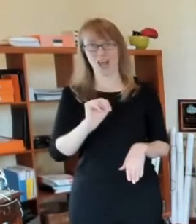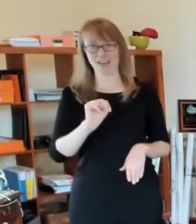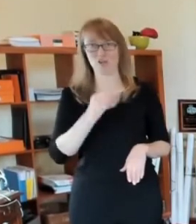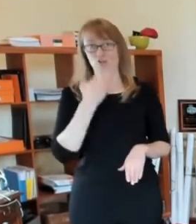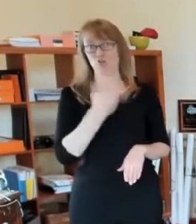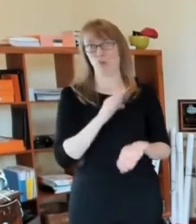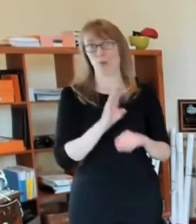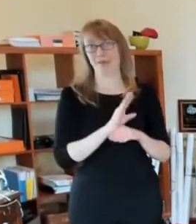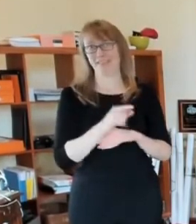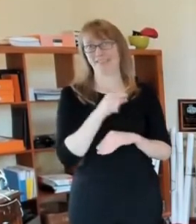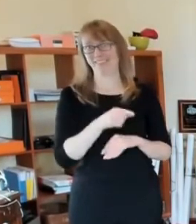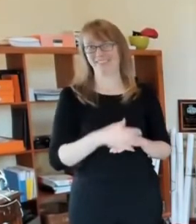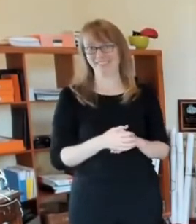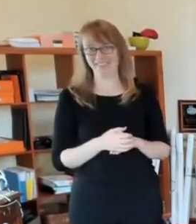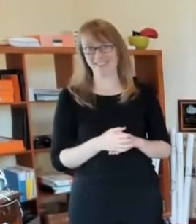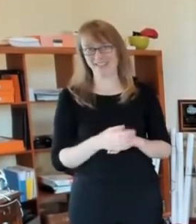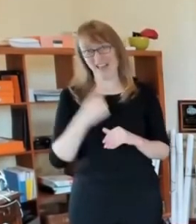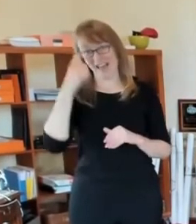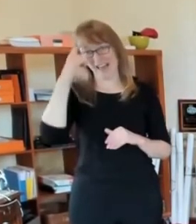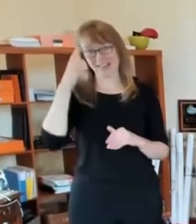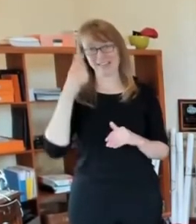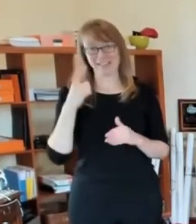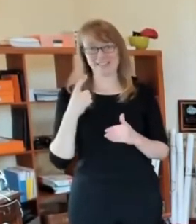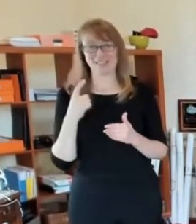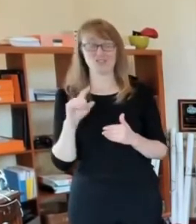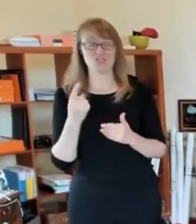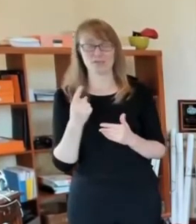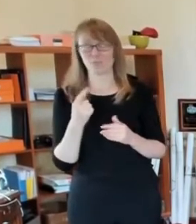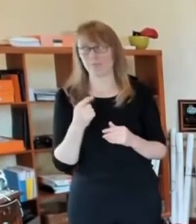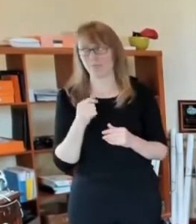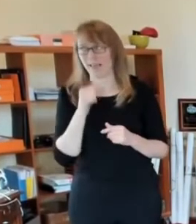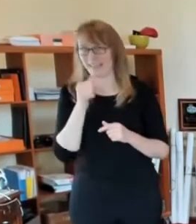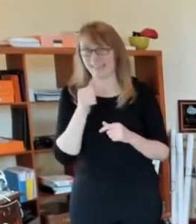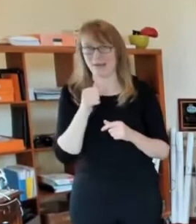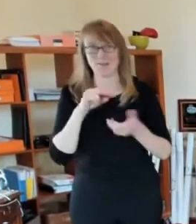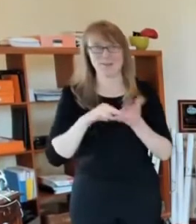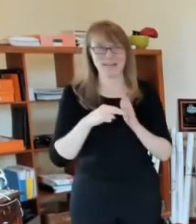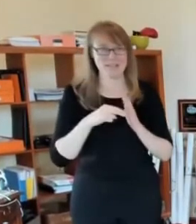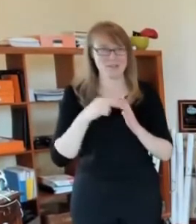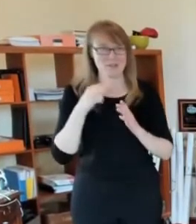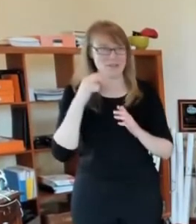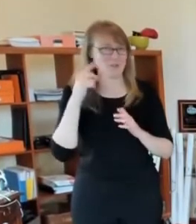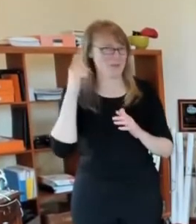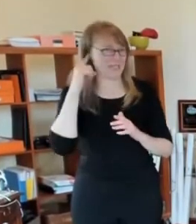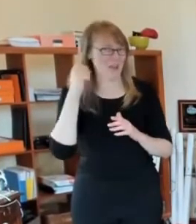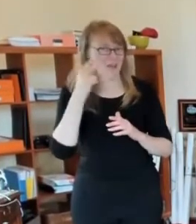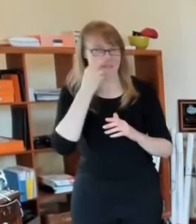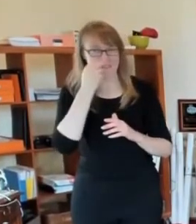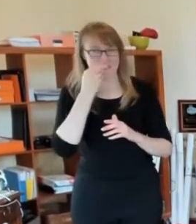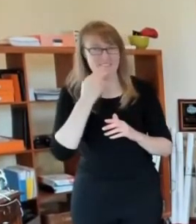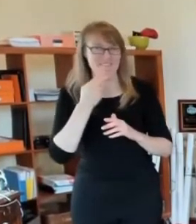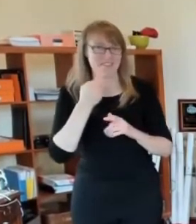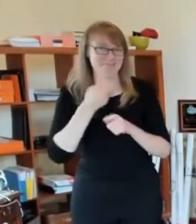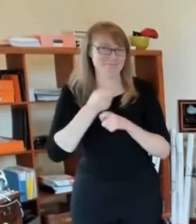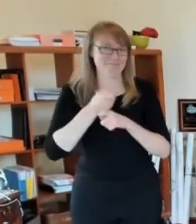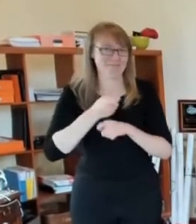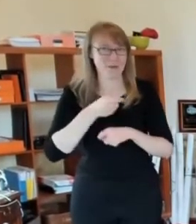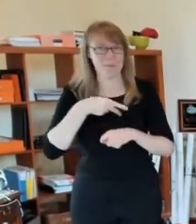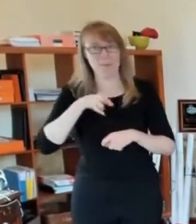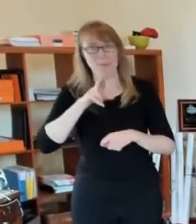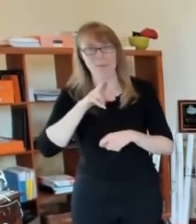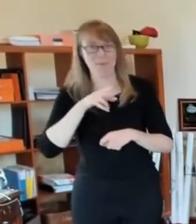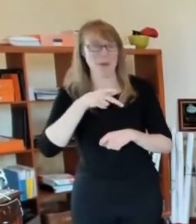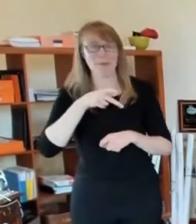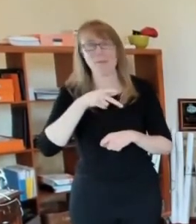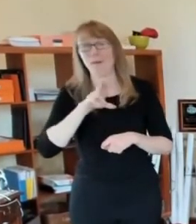it is no pun intended, just but I think it's so responsible because we know that the spread of this